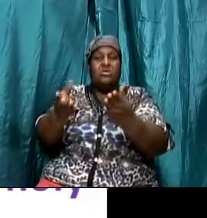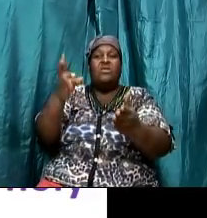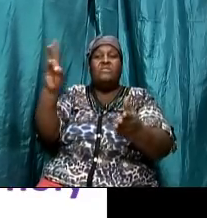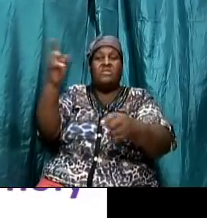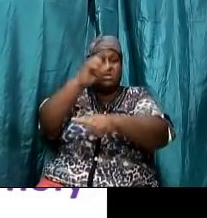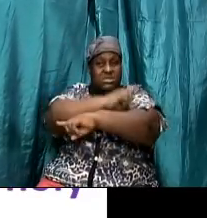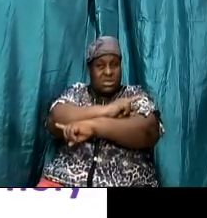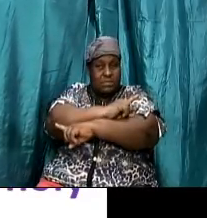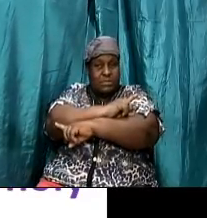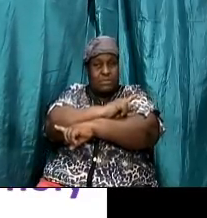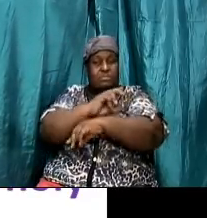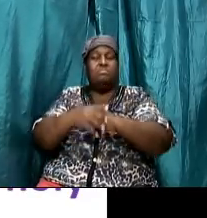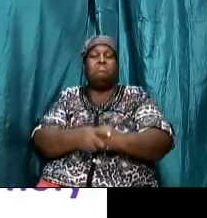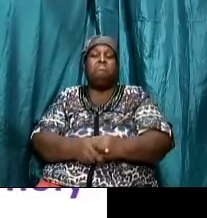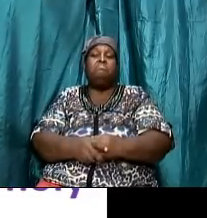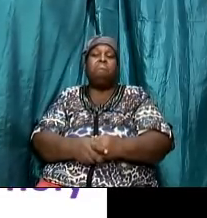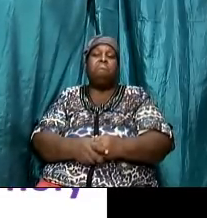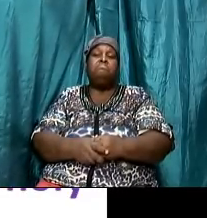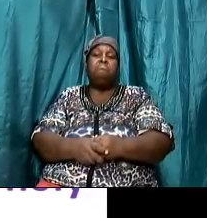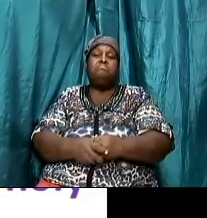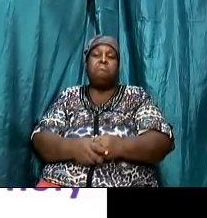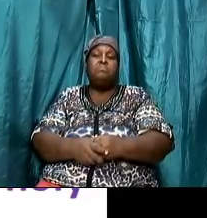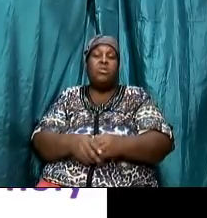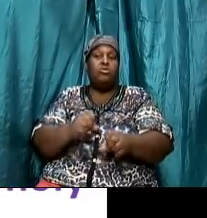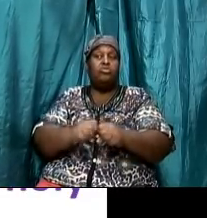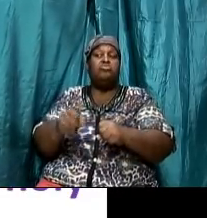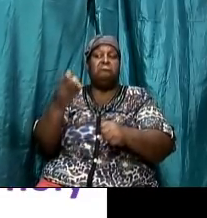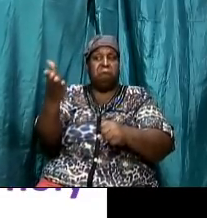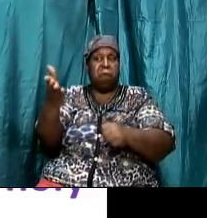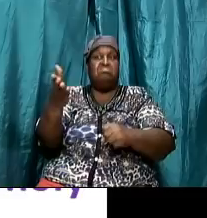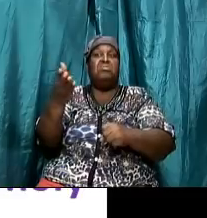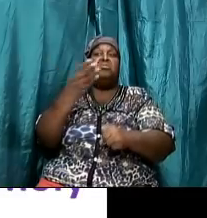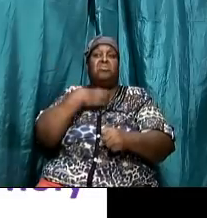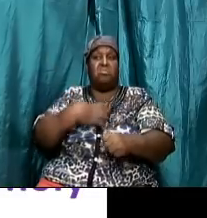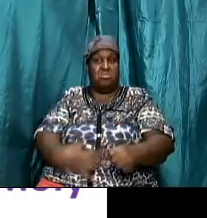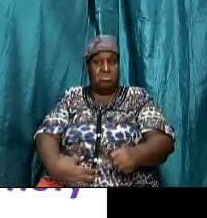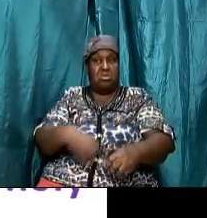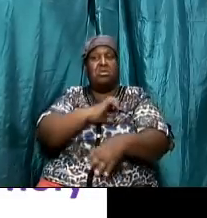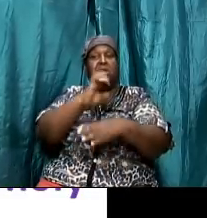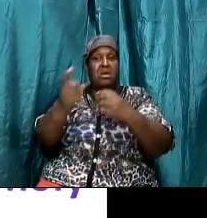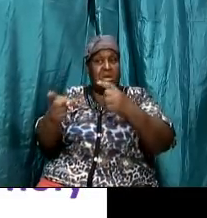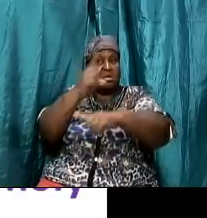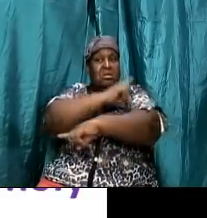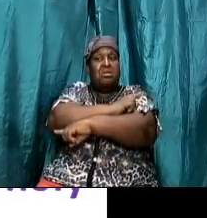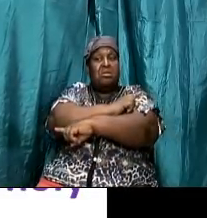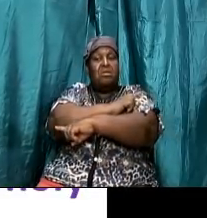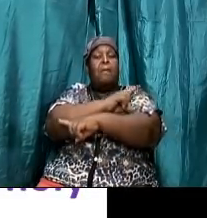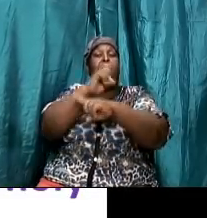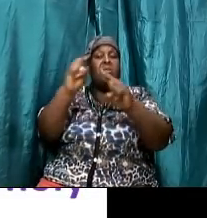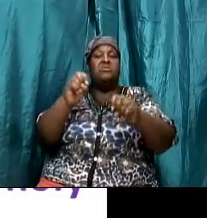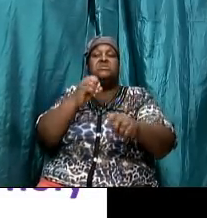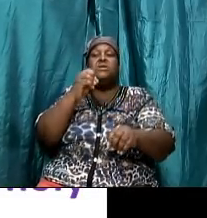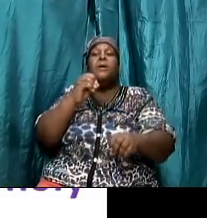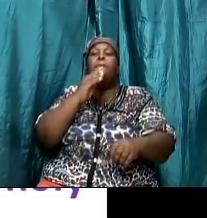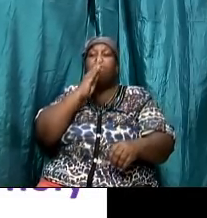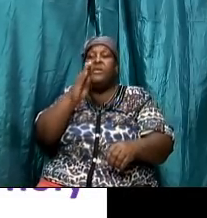so if they are hungry at the end of the day they should be fed what